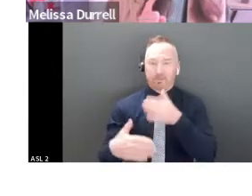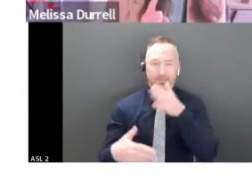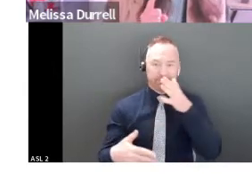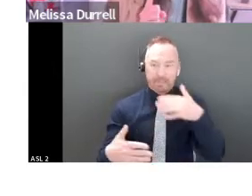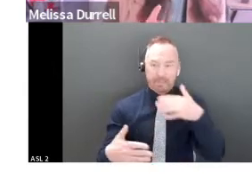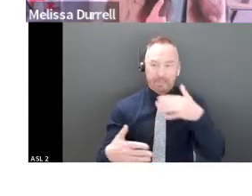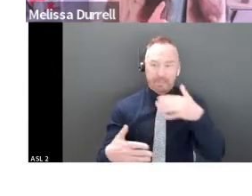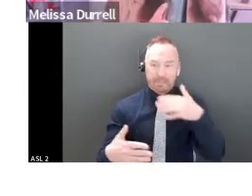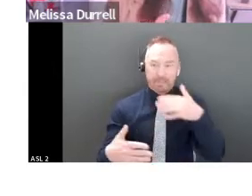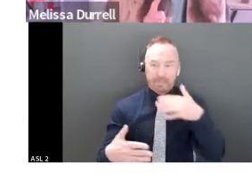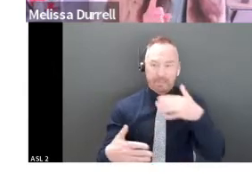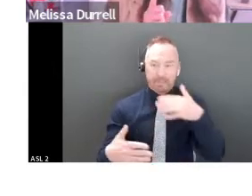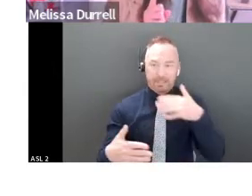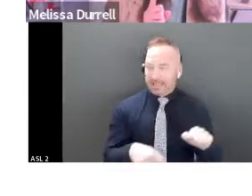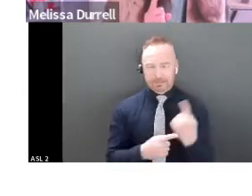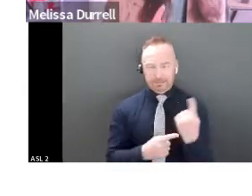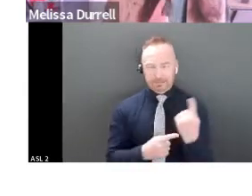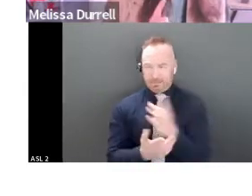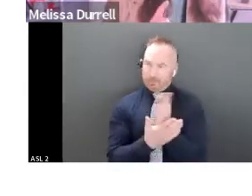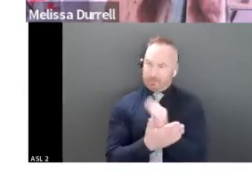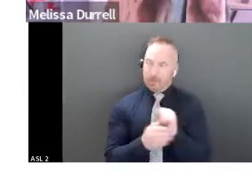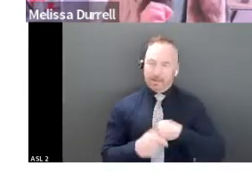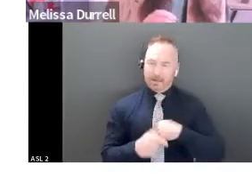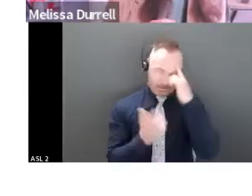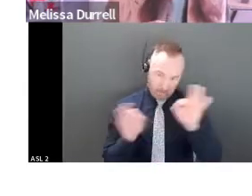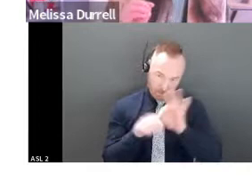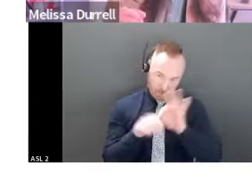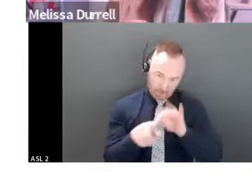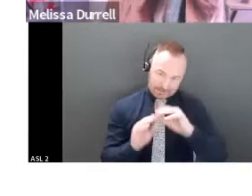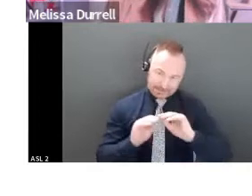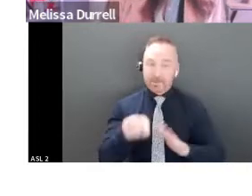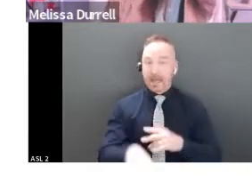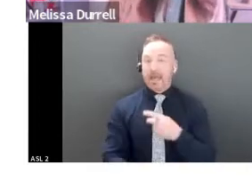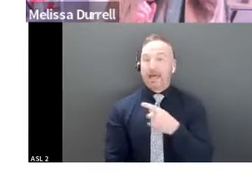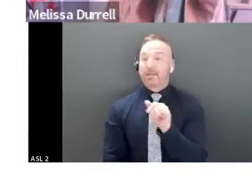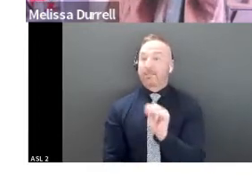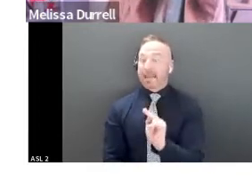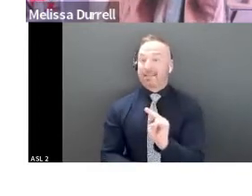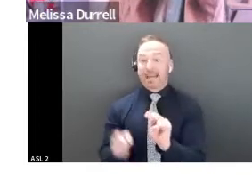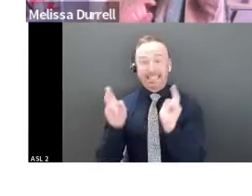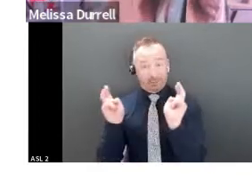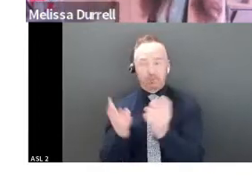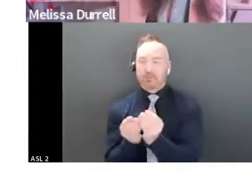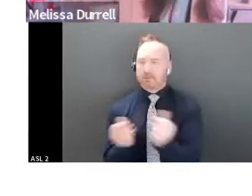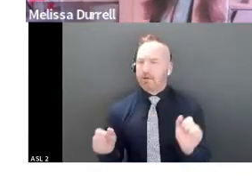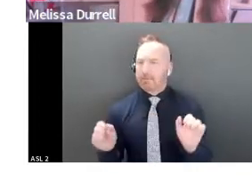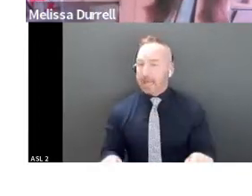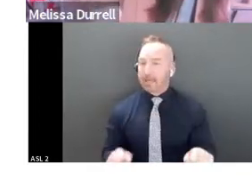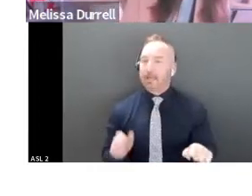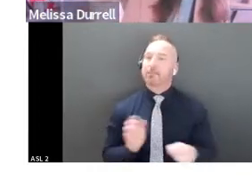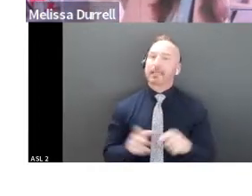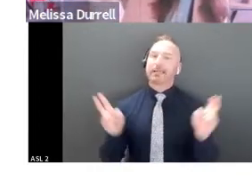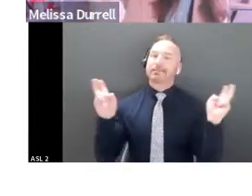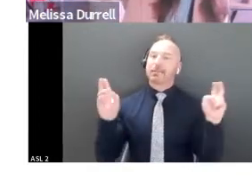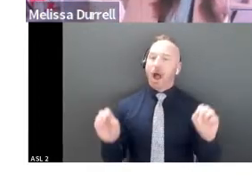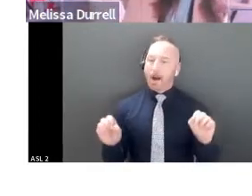really, what we need to do here is make sure that they understand that this pain can be resolved because there's an opportunity and that opportunity